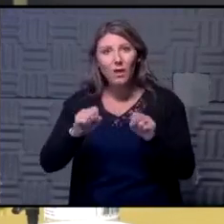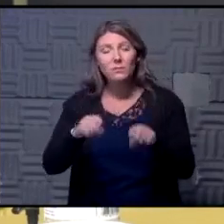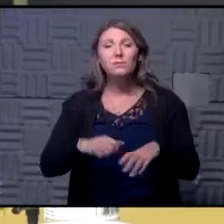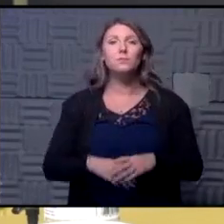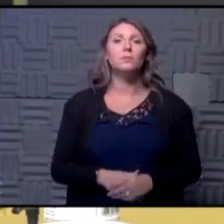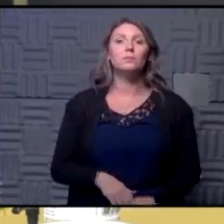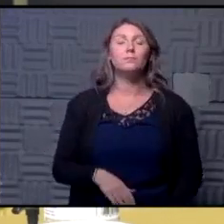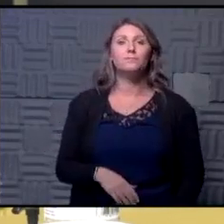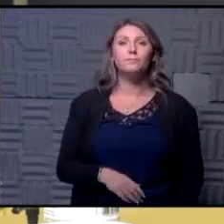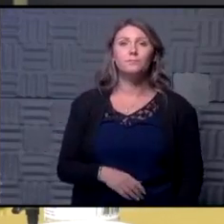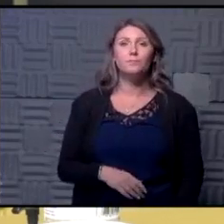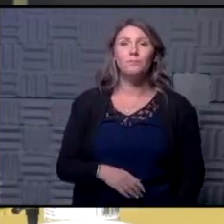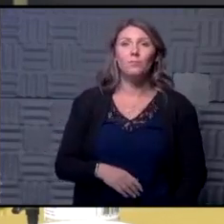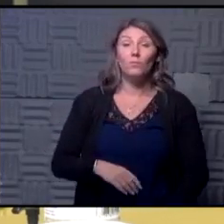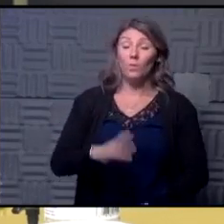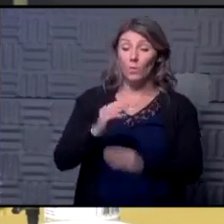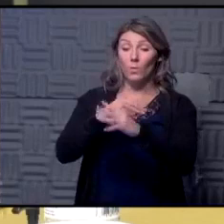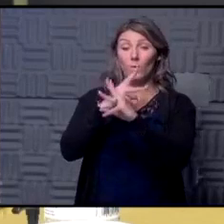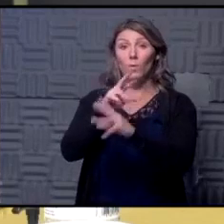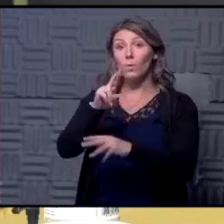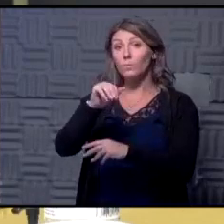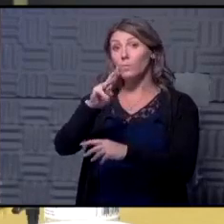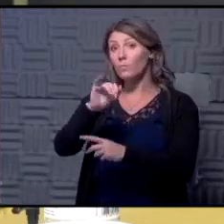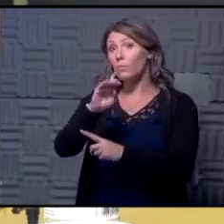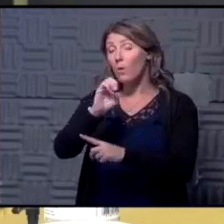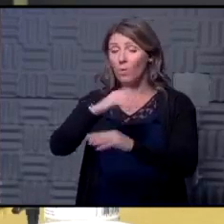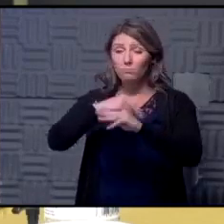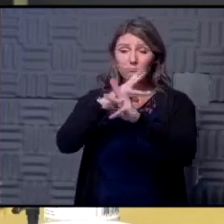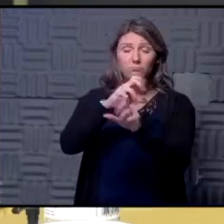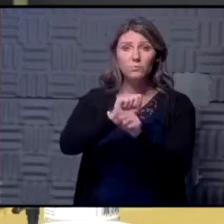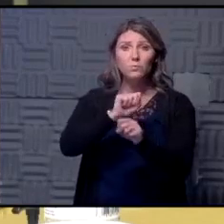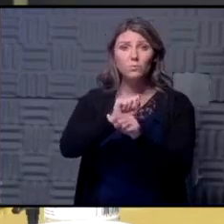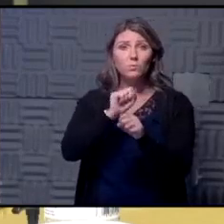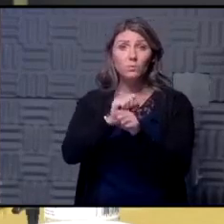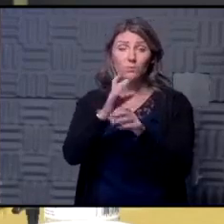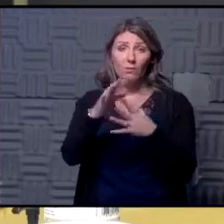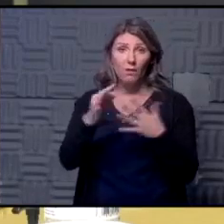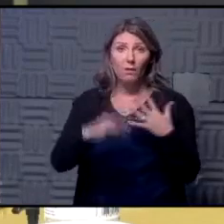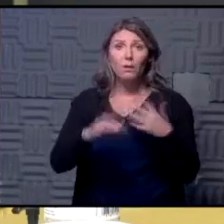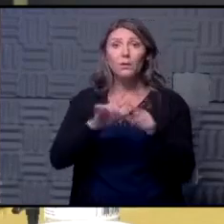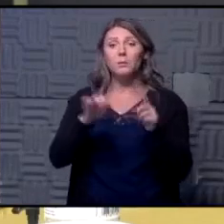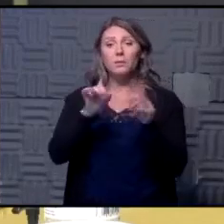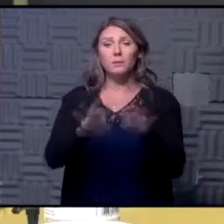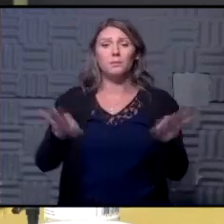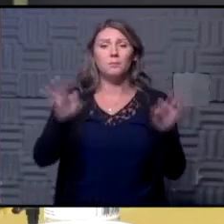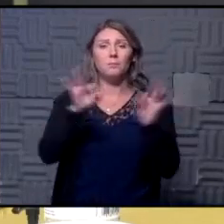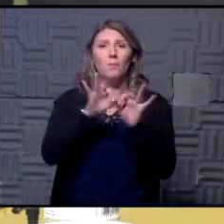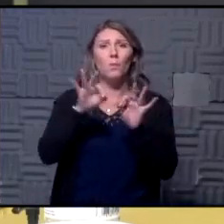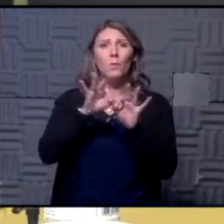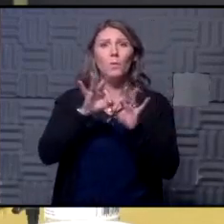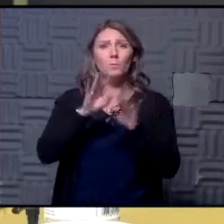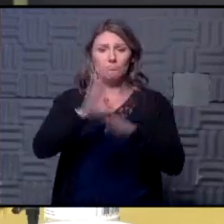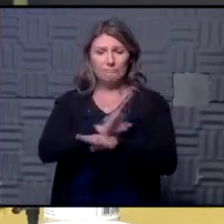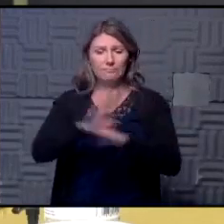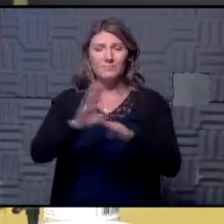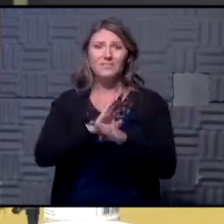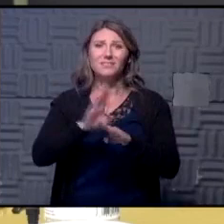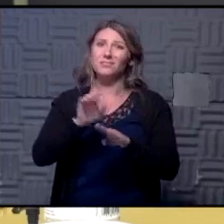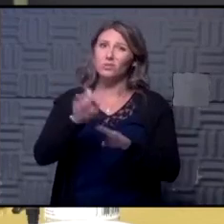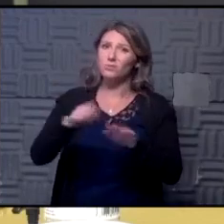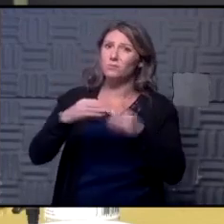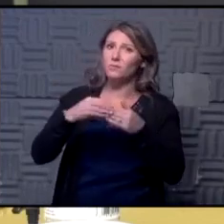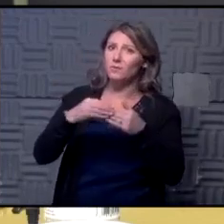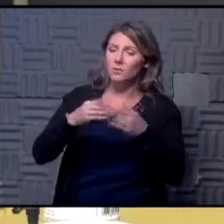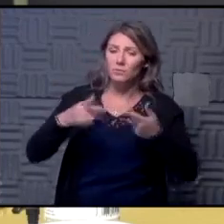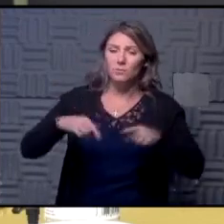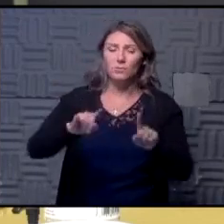you know remote working is obviously an option but i think it's important for employers to be as flexible as possible